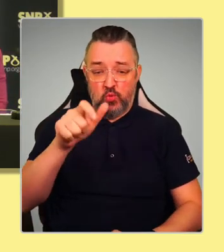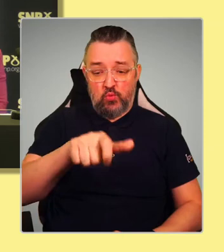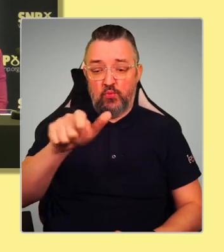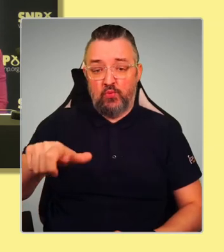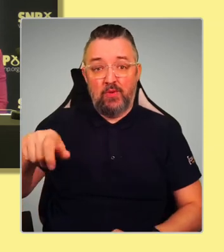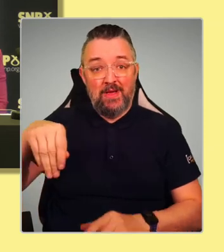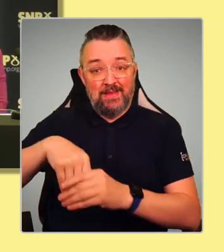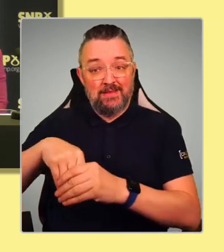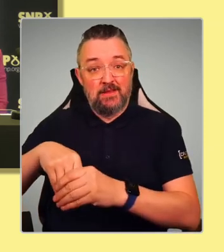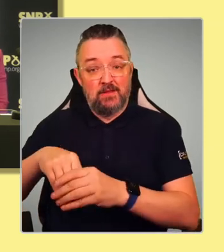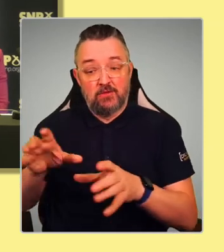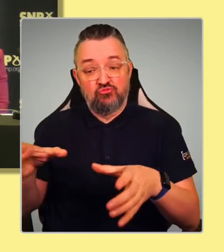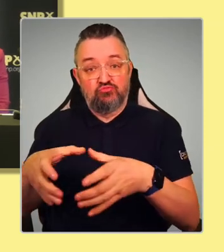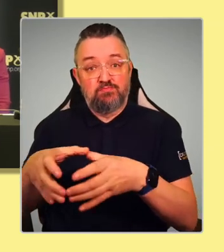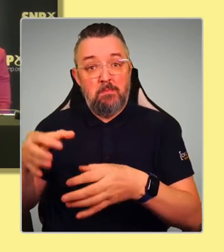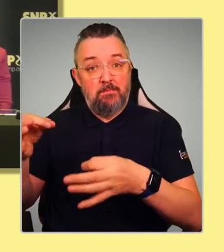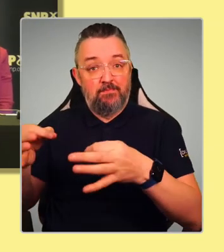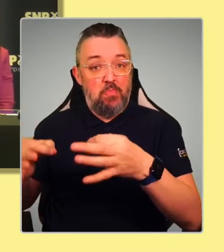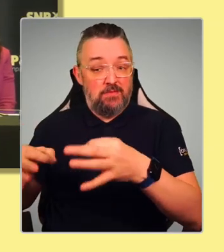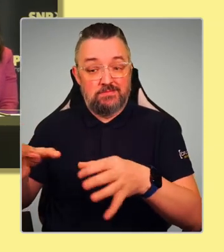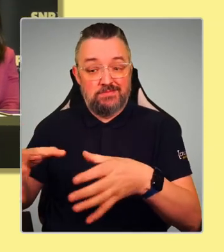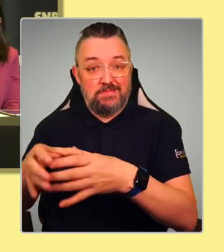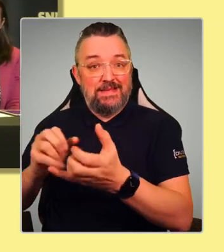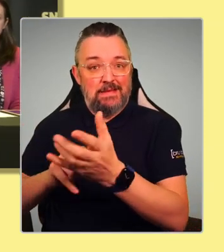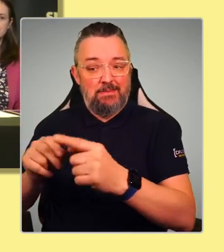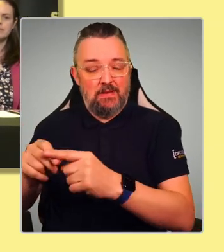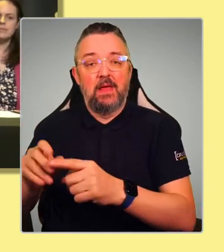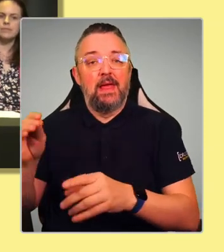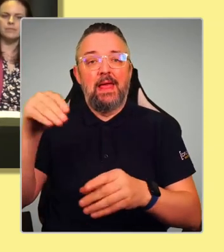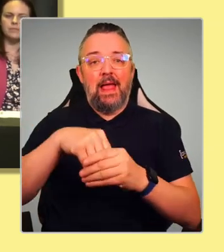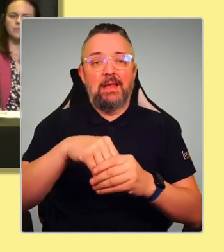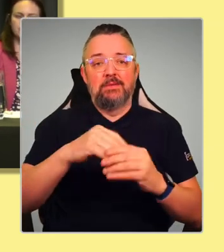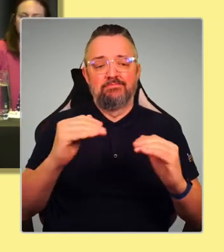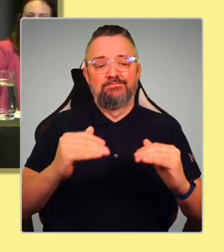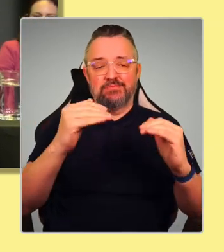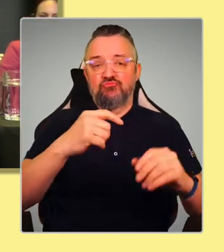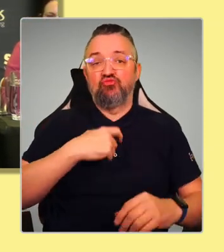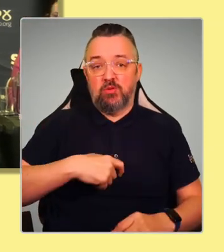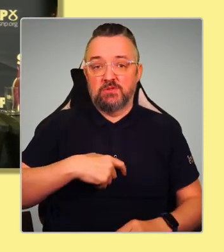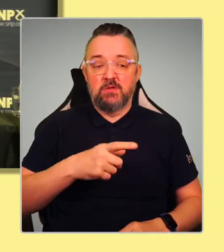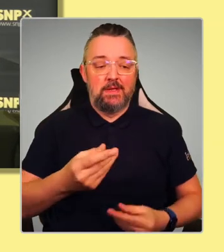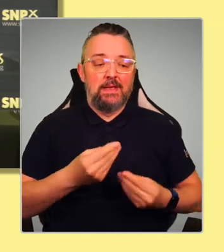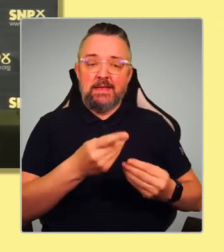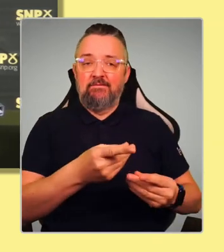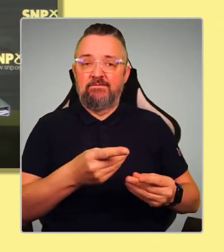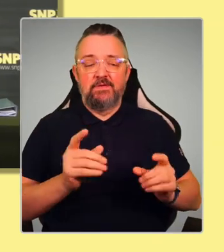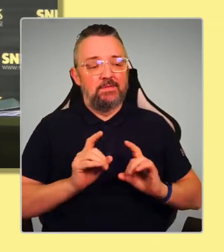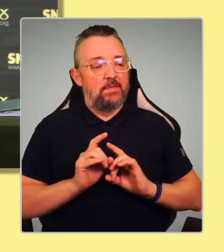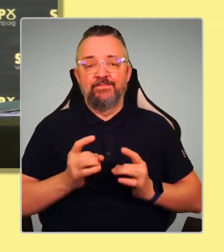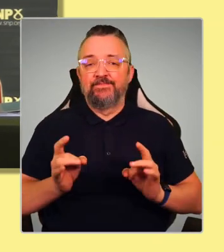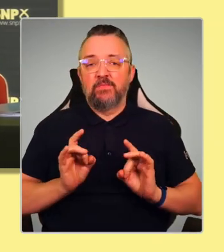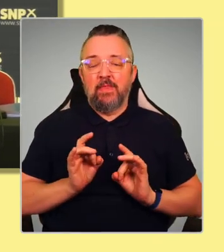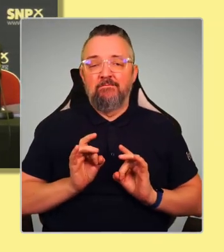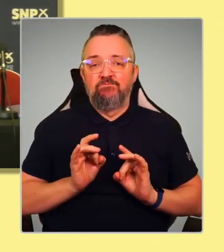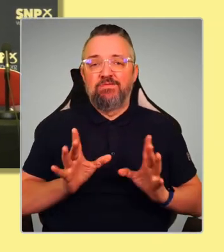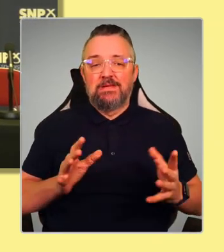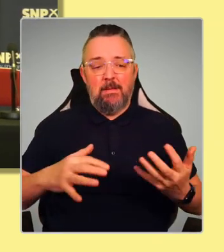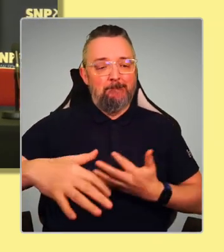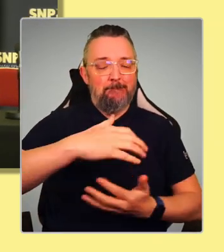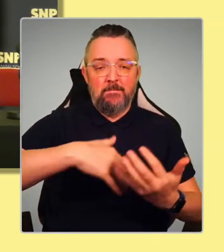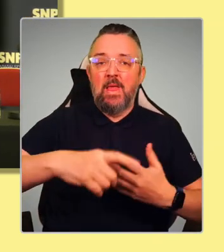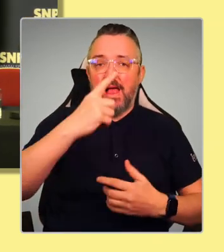into those roles. And I would give them the freedom that they need in order to strike out on that, you know, in the way that they want to do